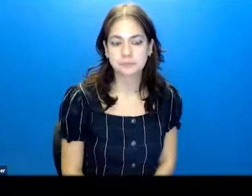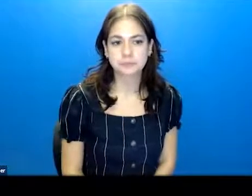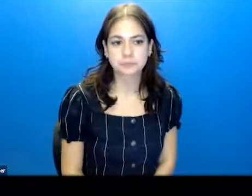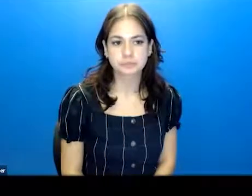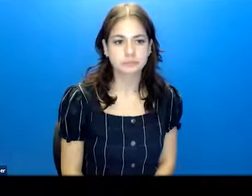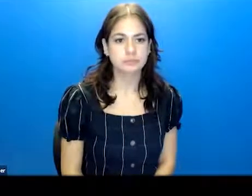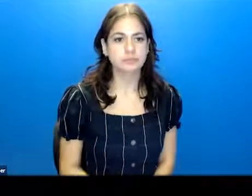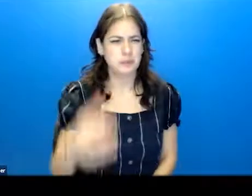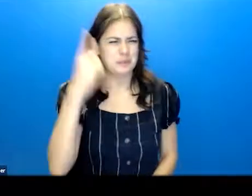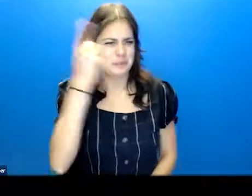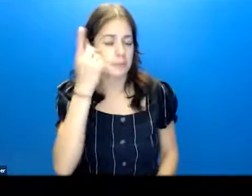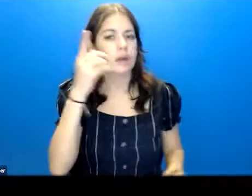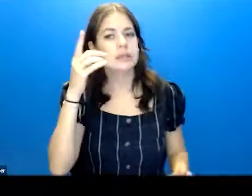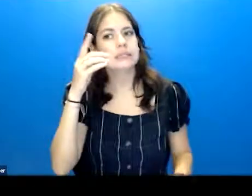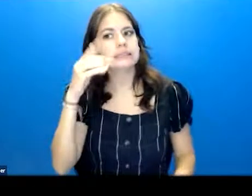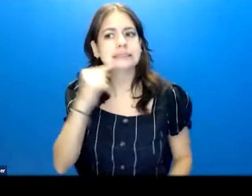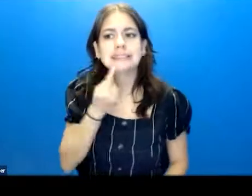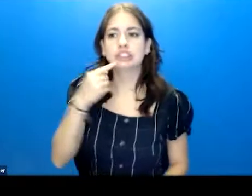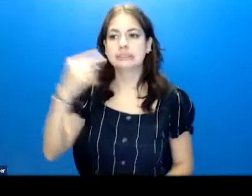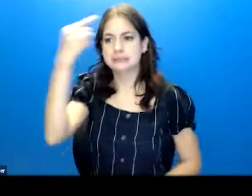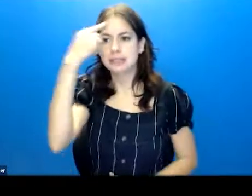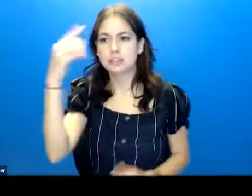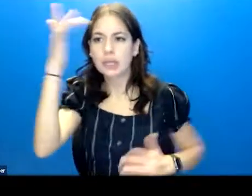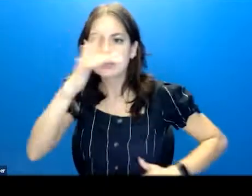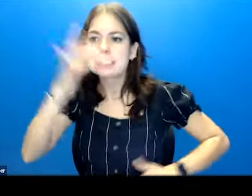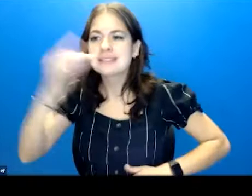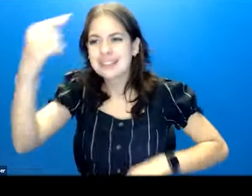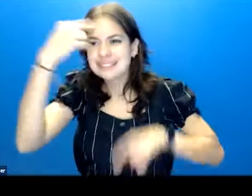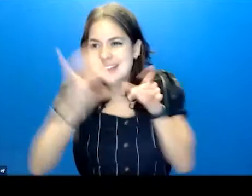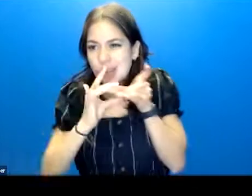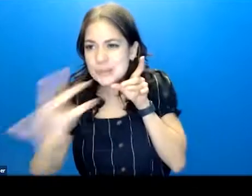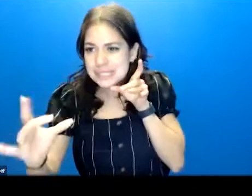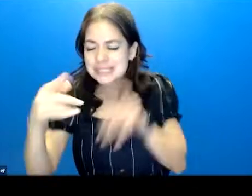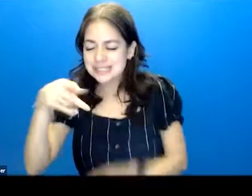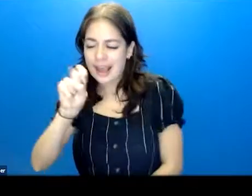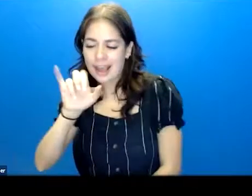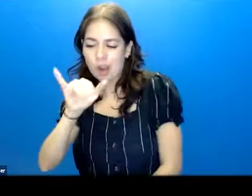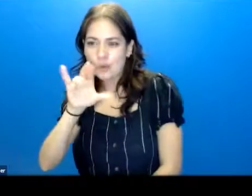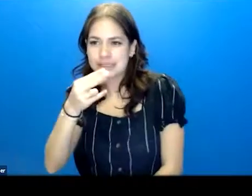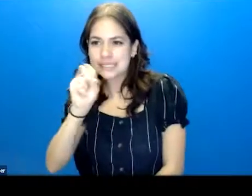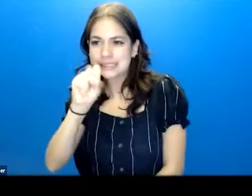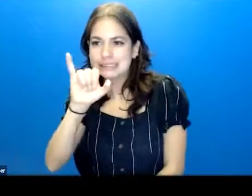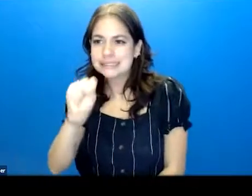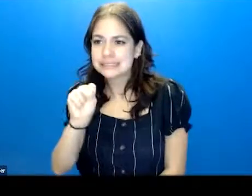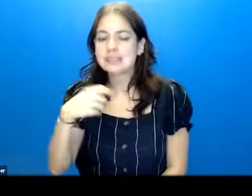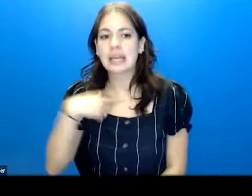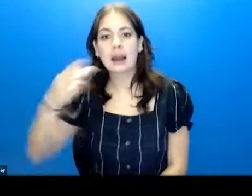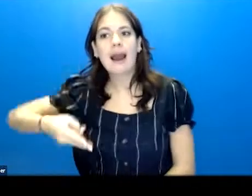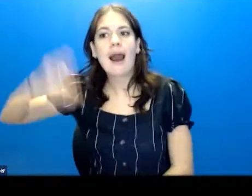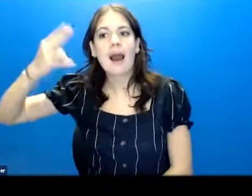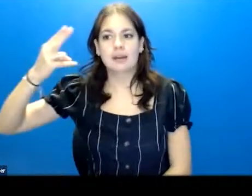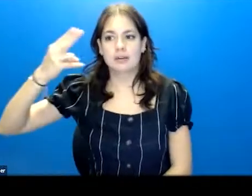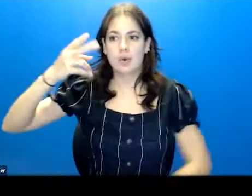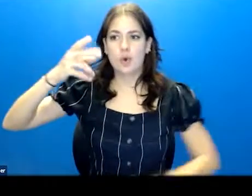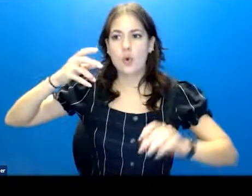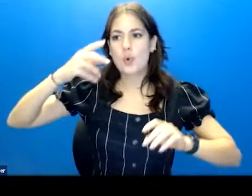When we think about serious mental illness, like psychosis, it's associated with an elevated risk of suicide. That's